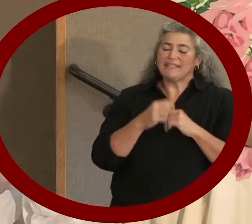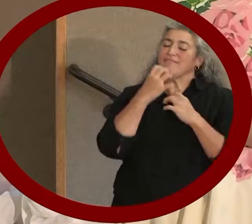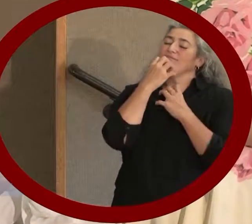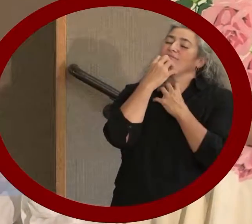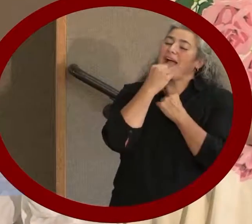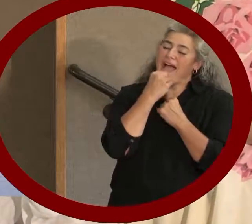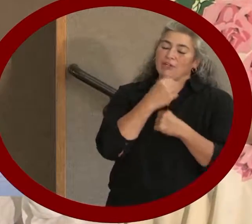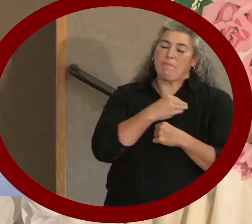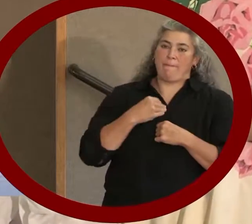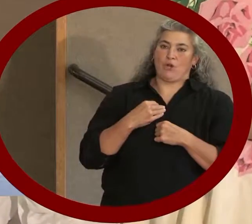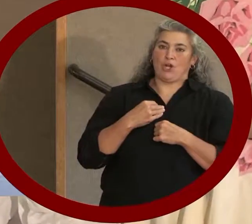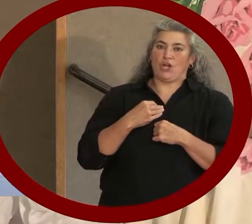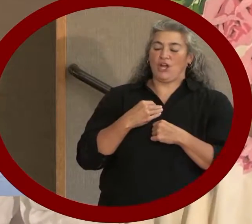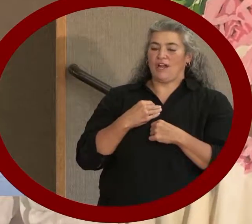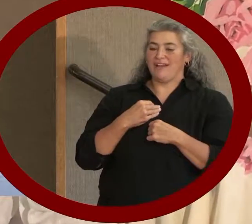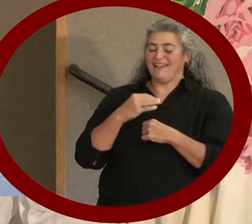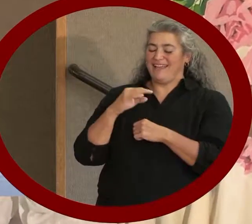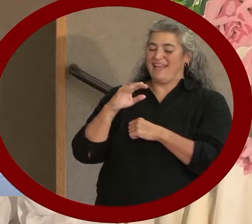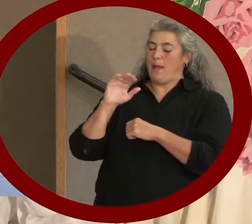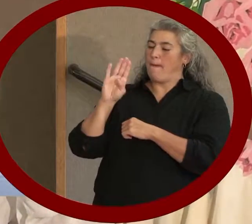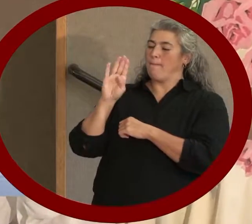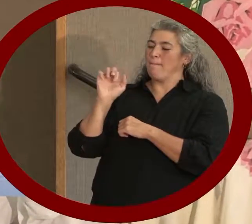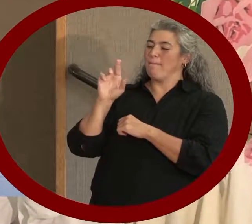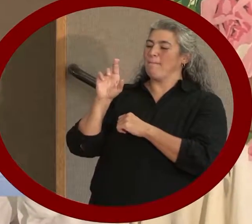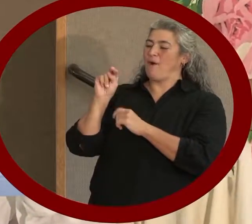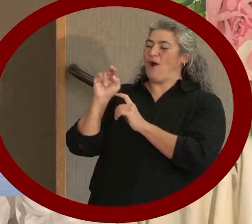community. Barney Akabedaka.